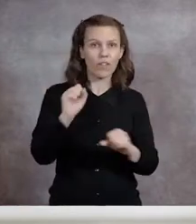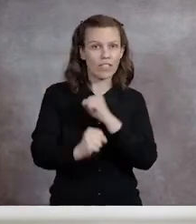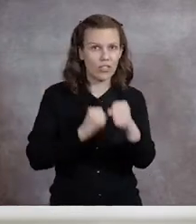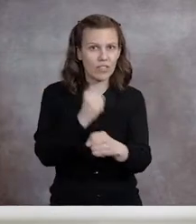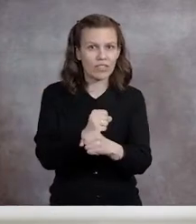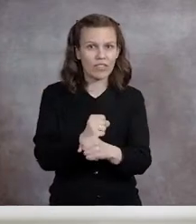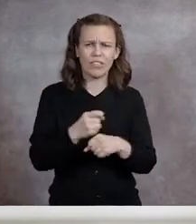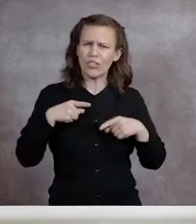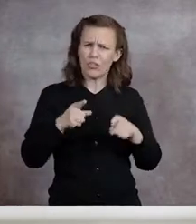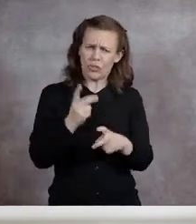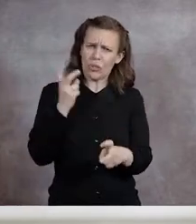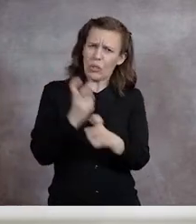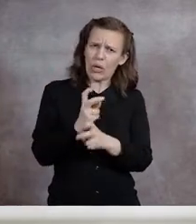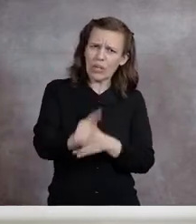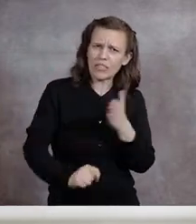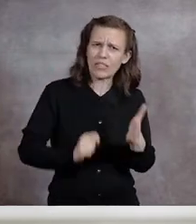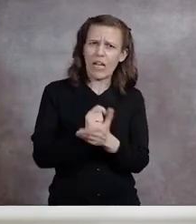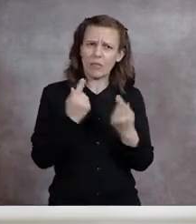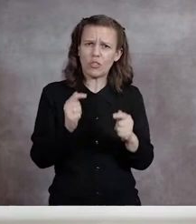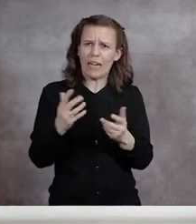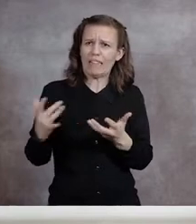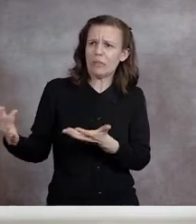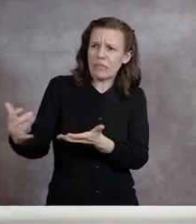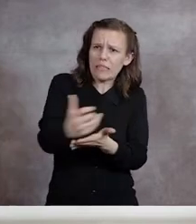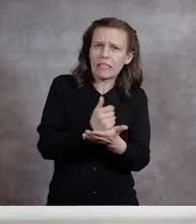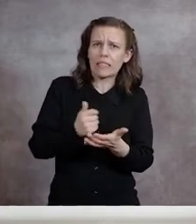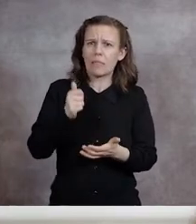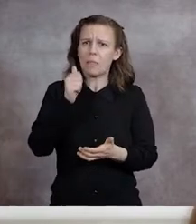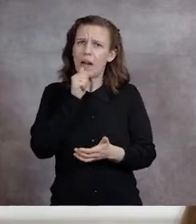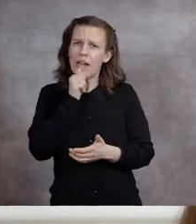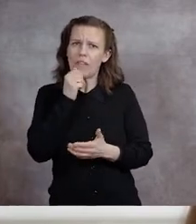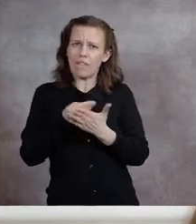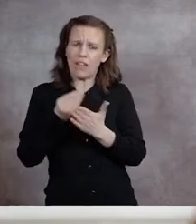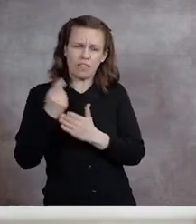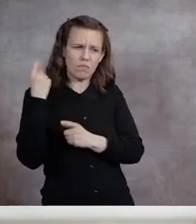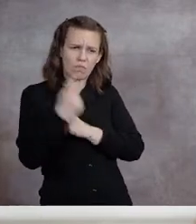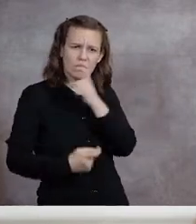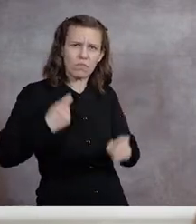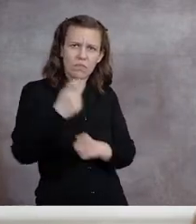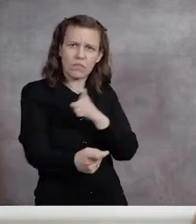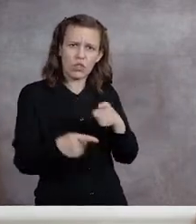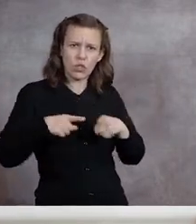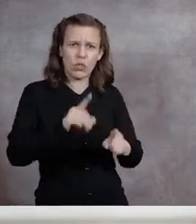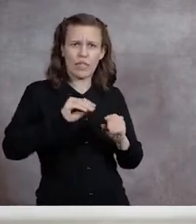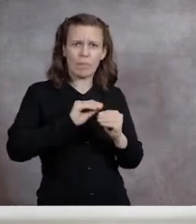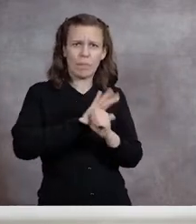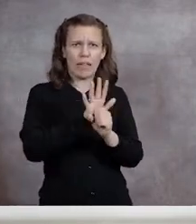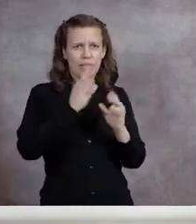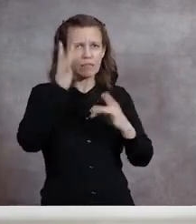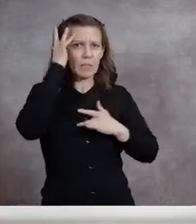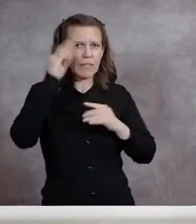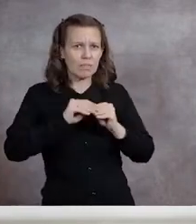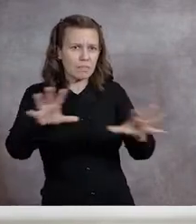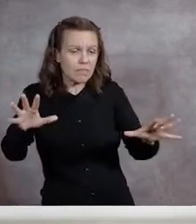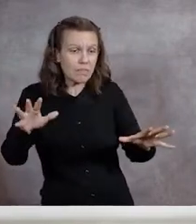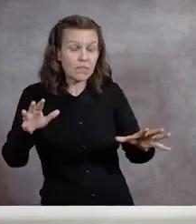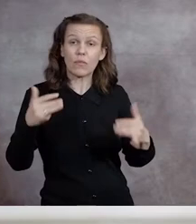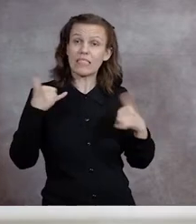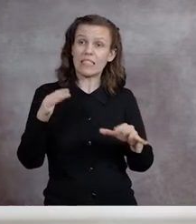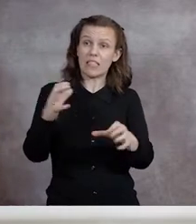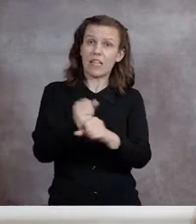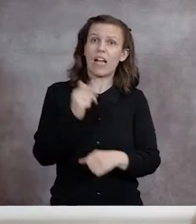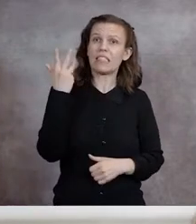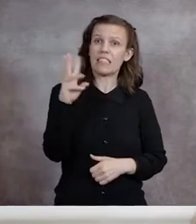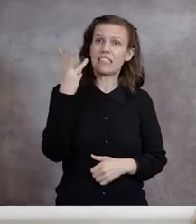During a difficult time of trying to secure private funds from donors during the pandemic, our university still managed to record